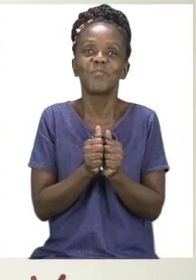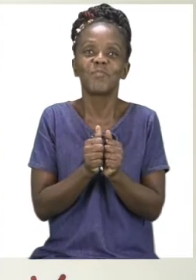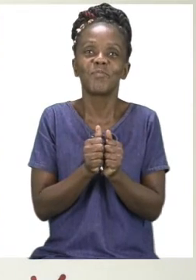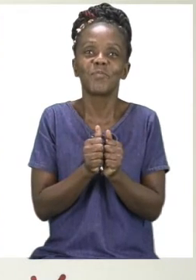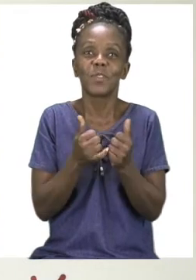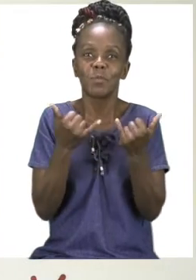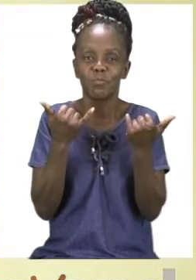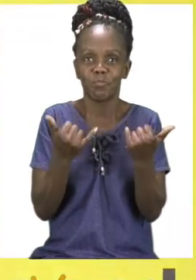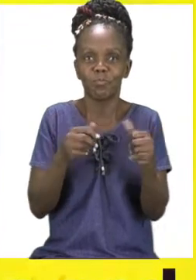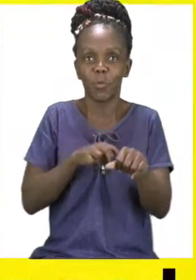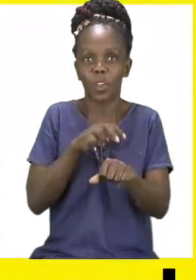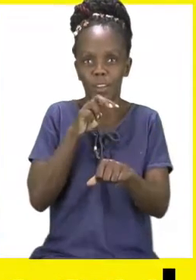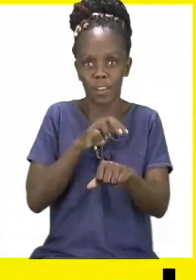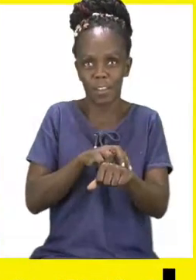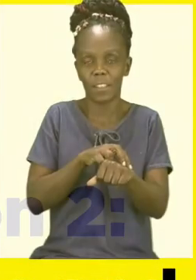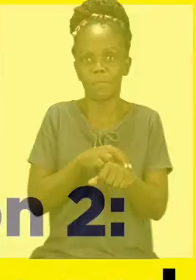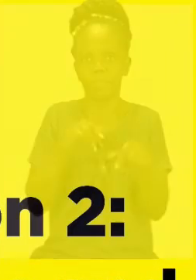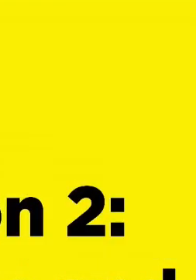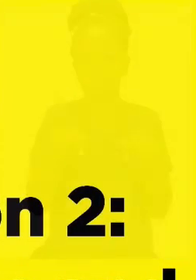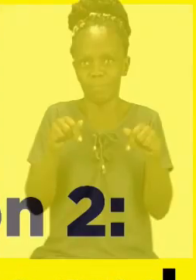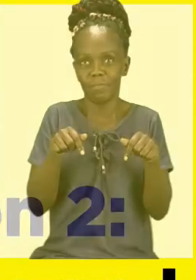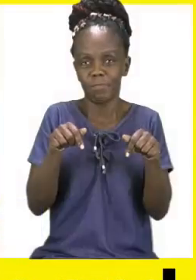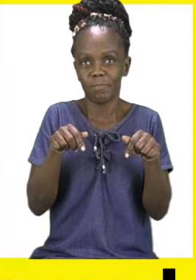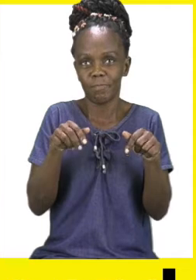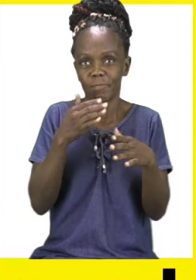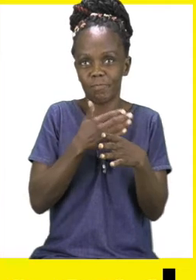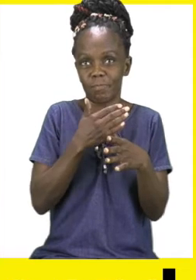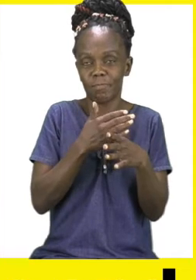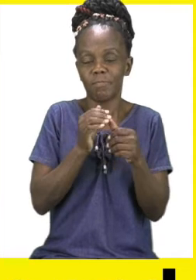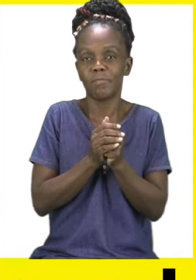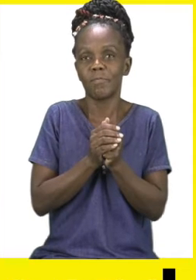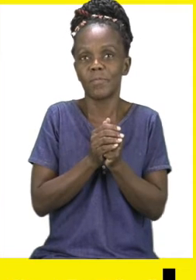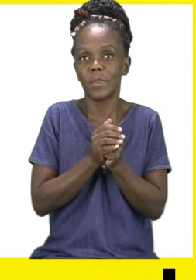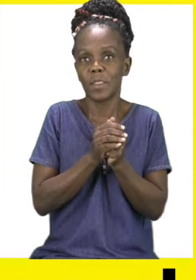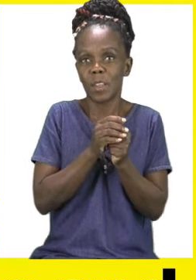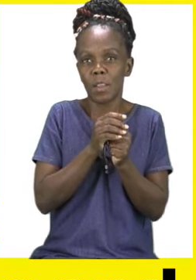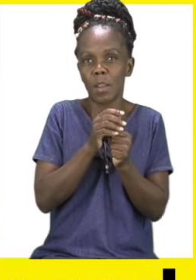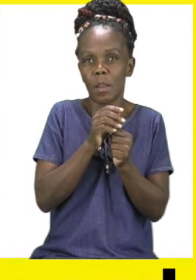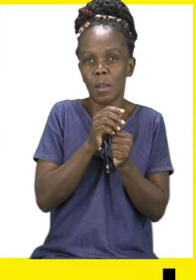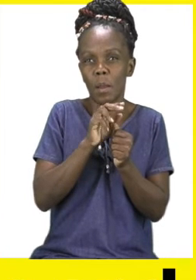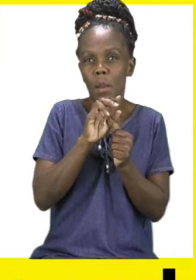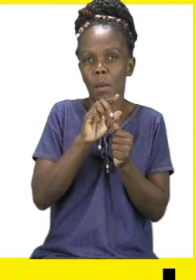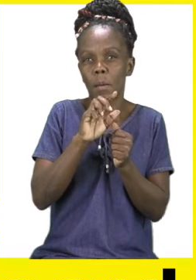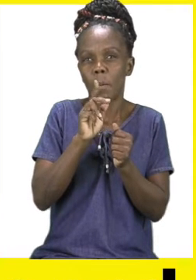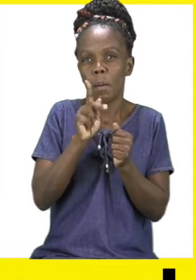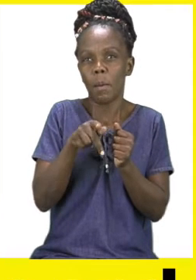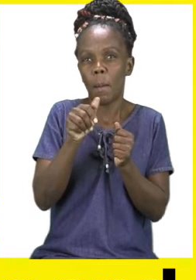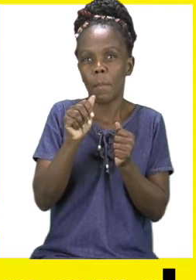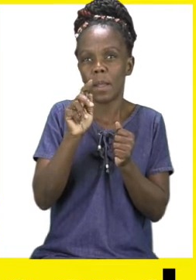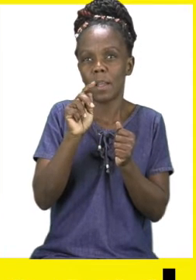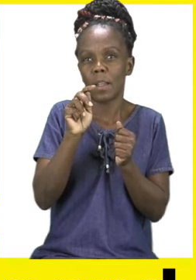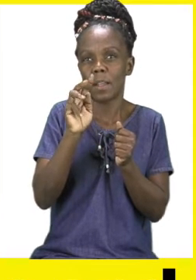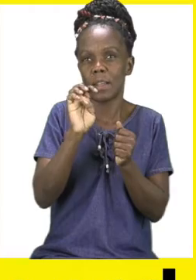are ready. For today's lesson, we will be looking at patterns and